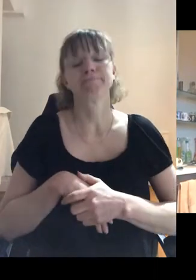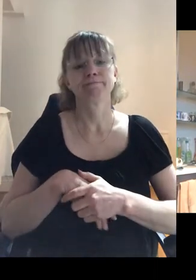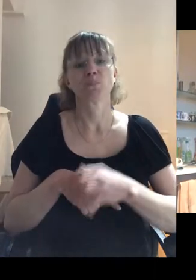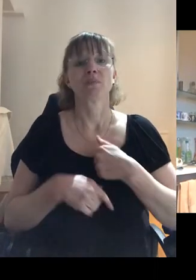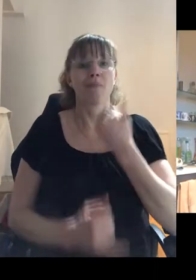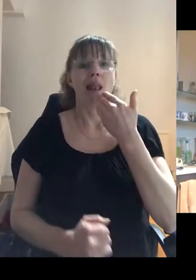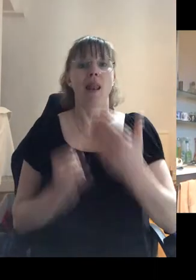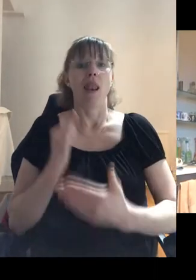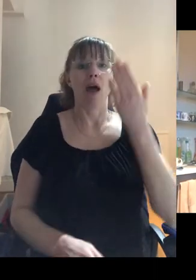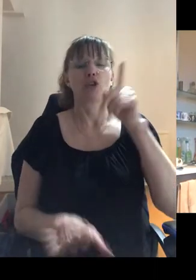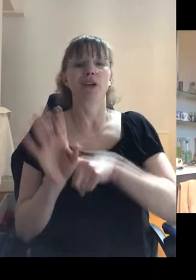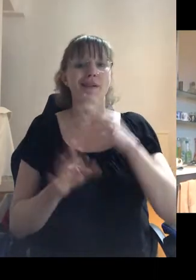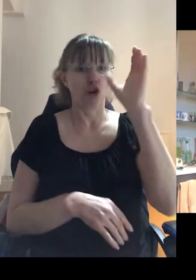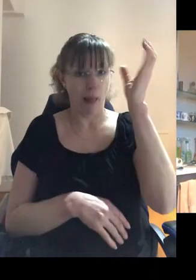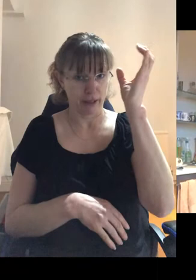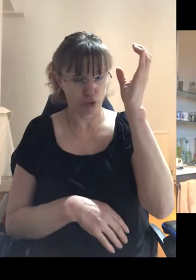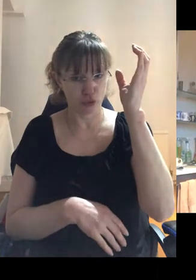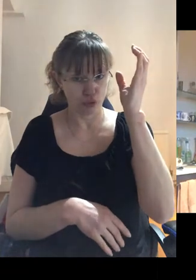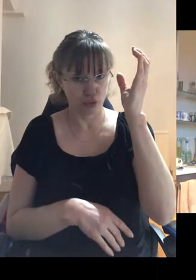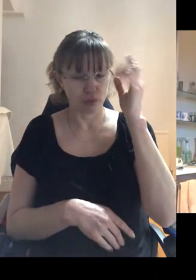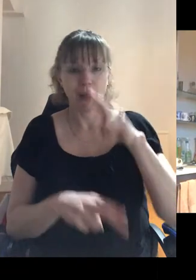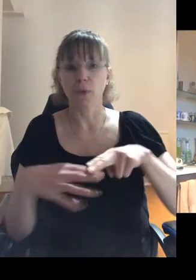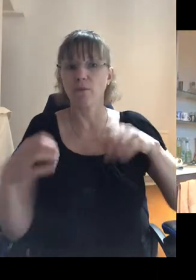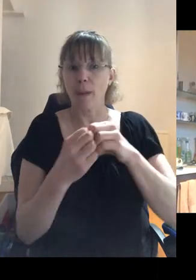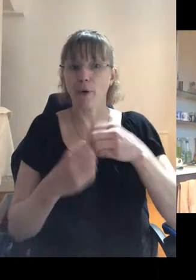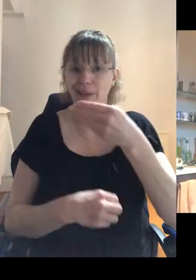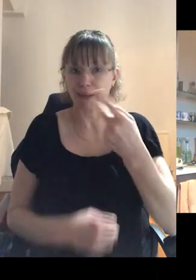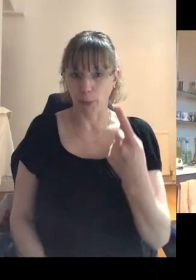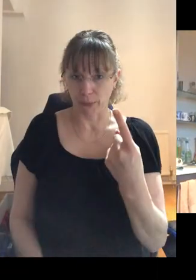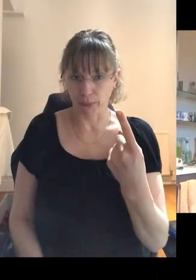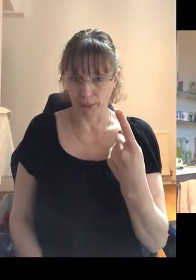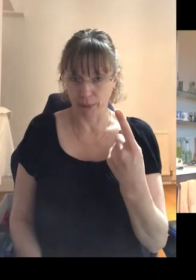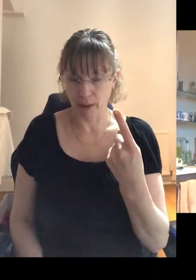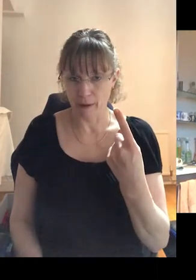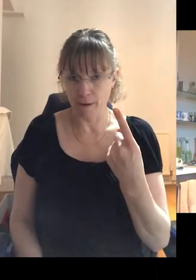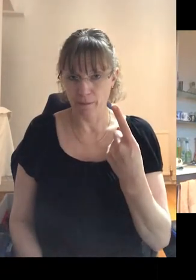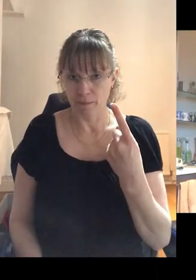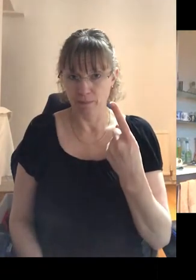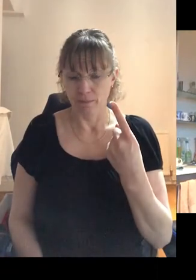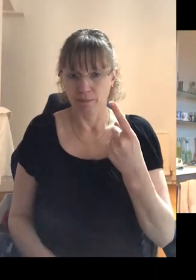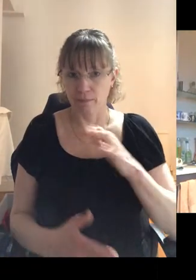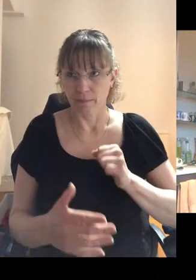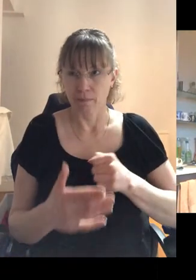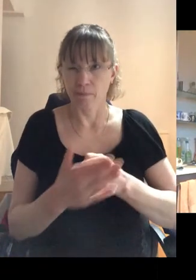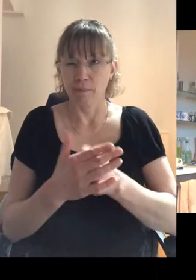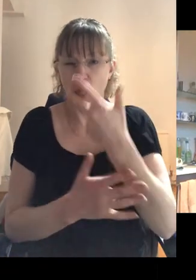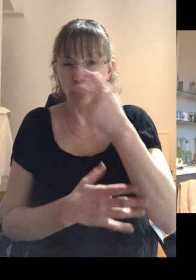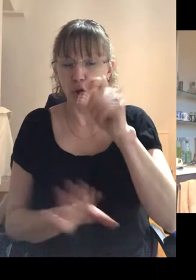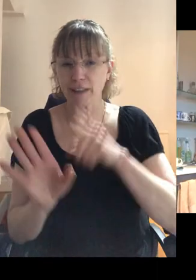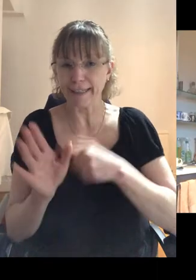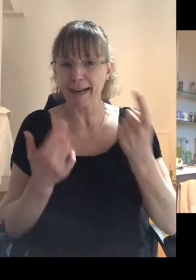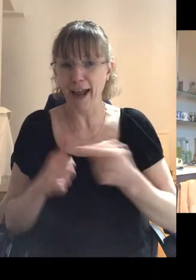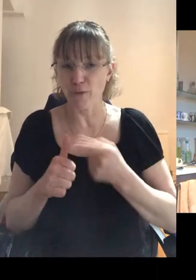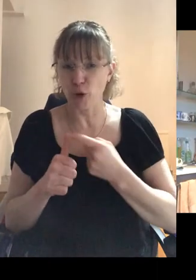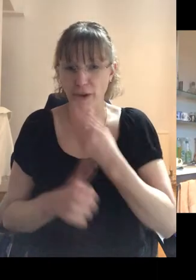did, I was in my final year of college. So that was, that was in the, in the February of 91. Um, so I'm, I'm just coming up to my 30 year anniversary in a